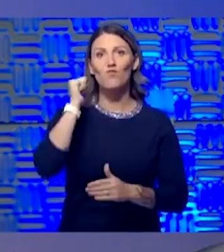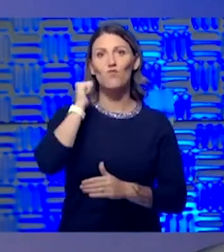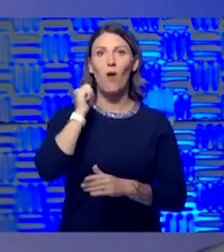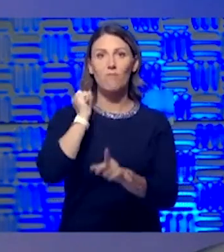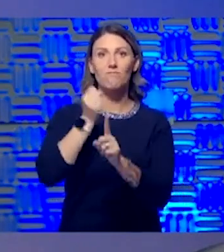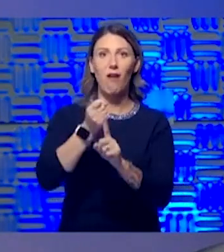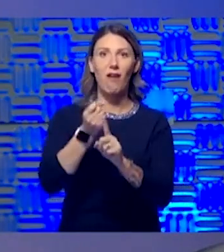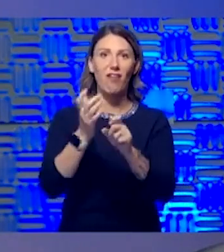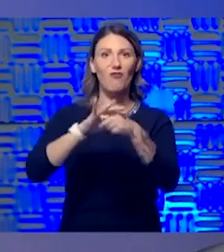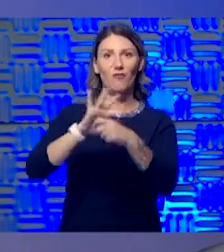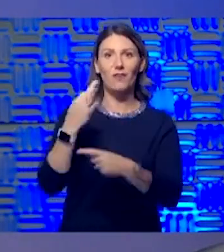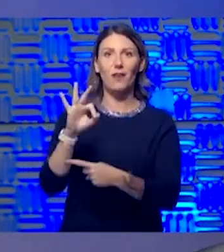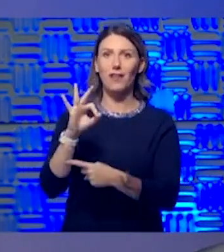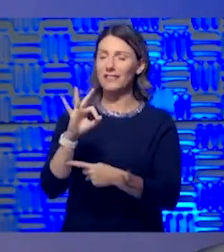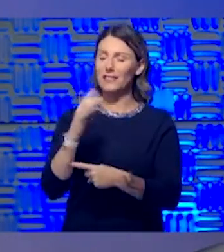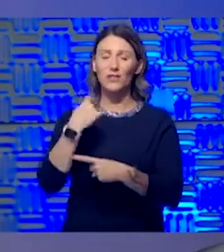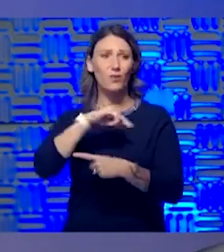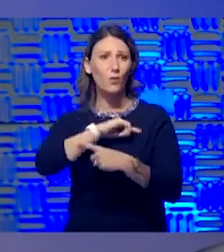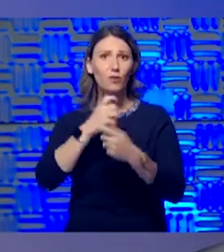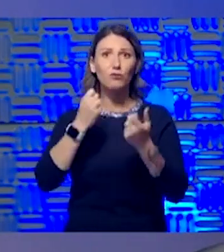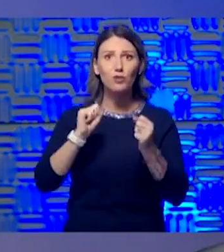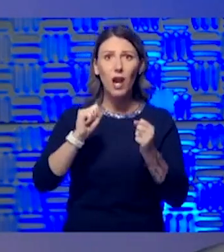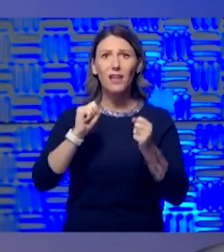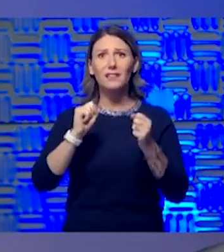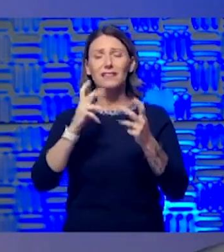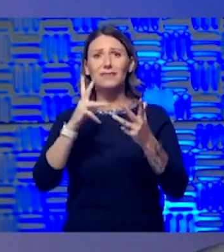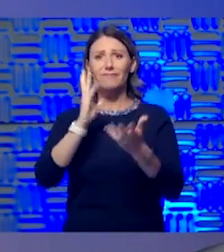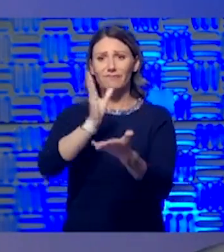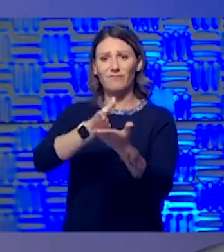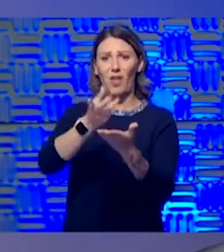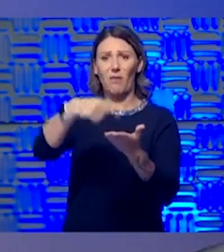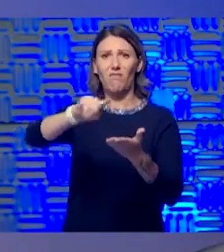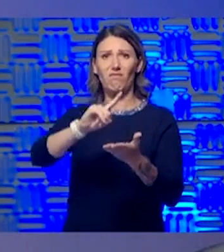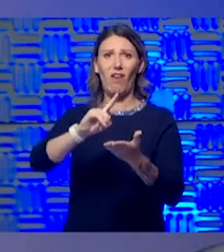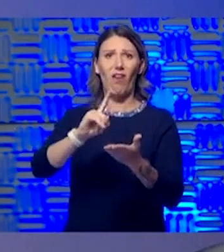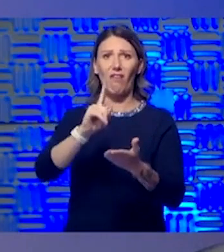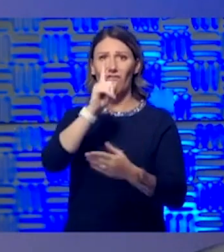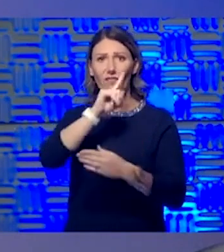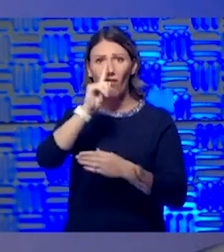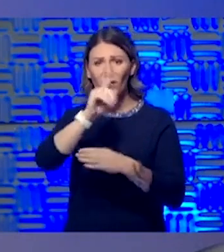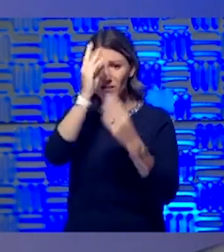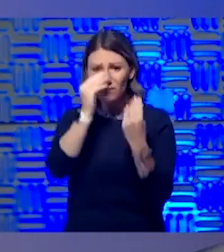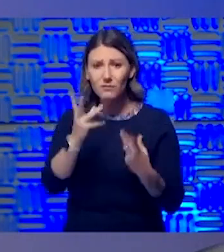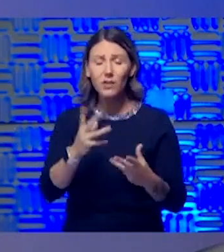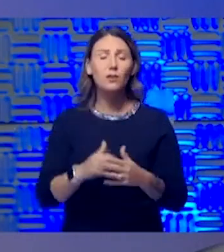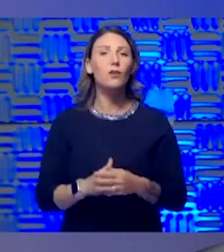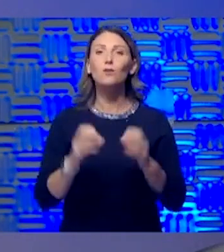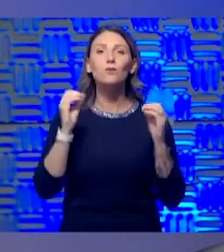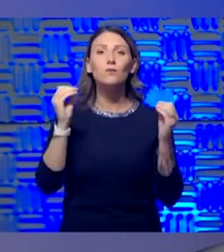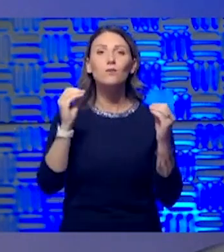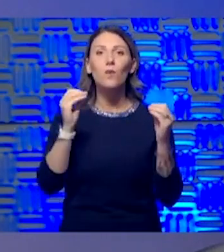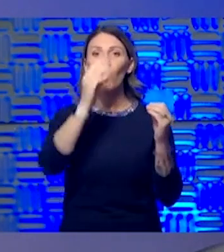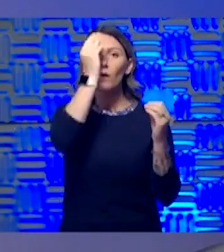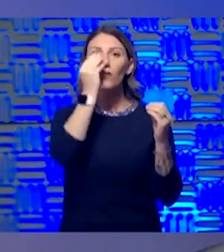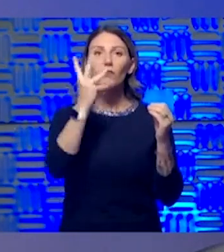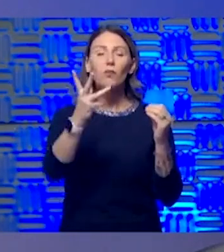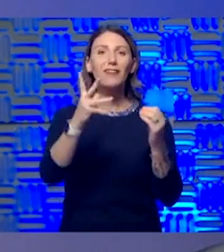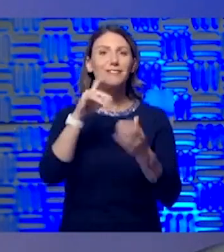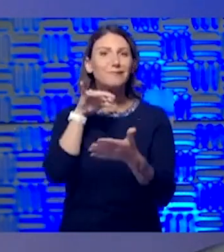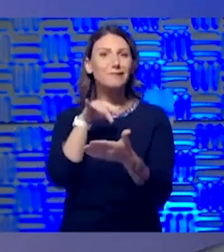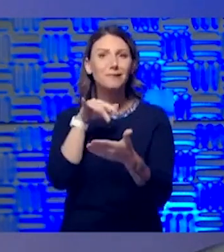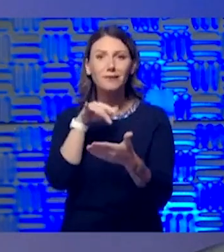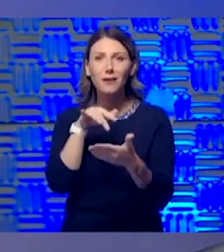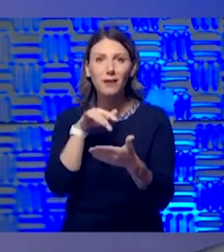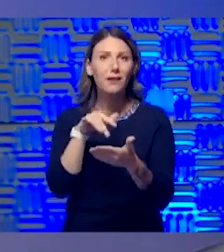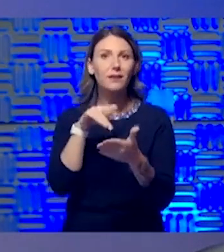as well with the misinformation. know, at this point, there is no information or study that shows